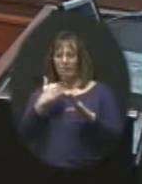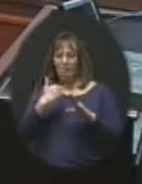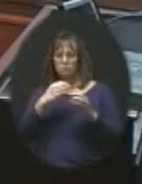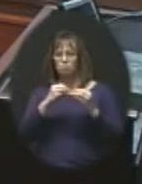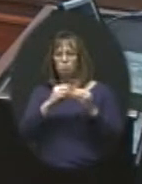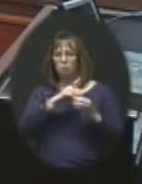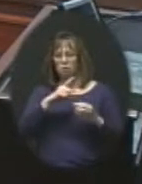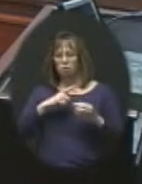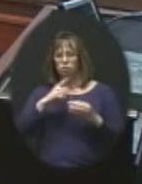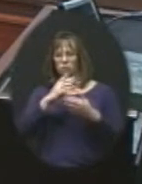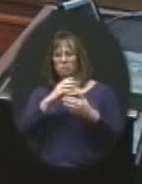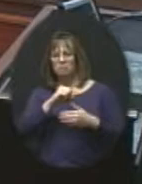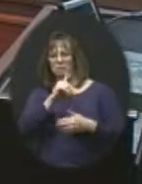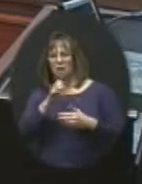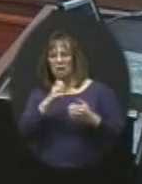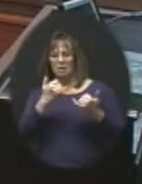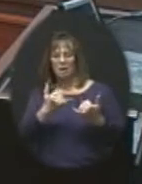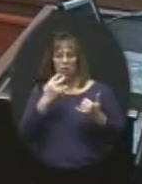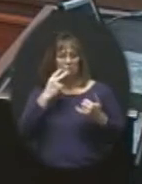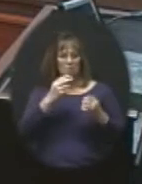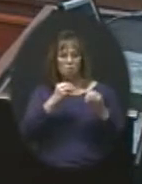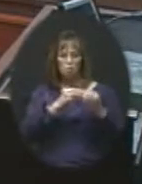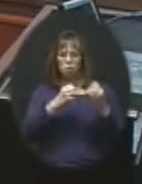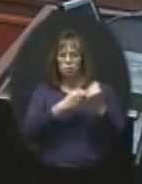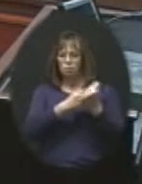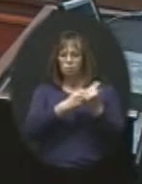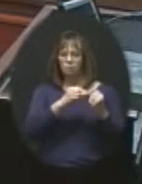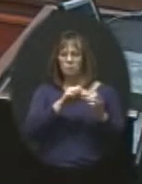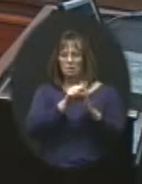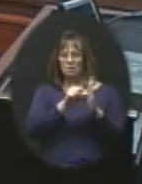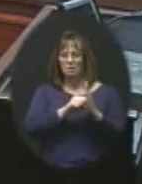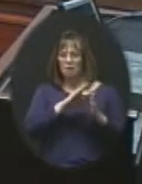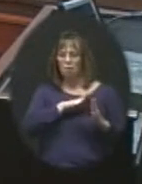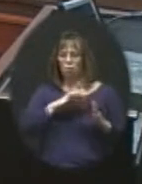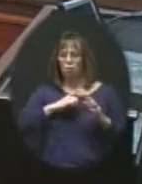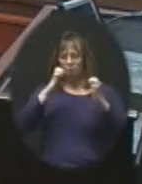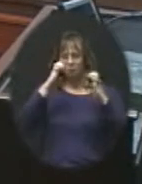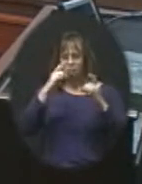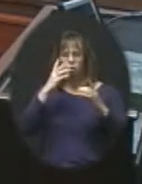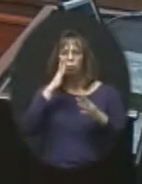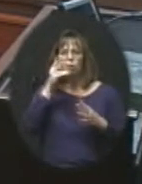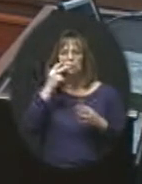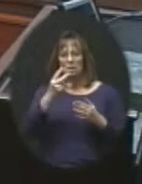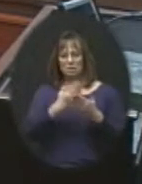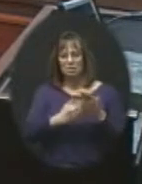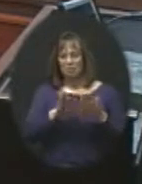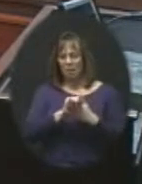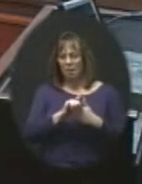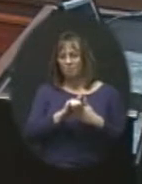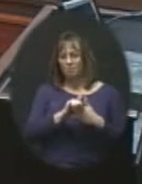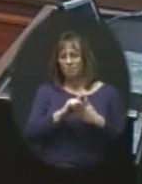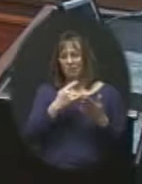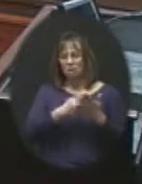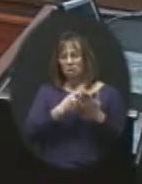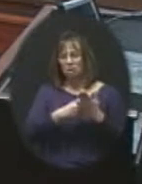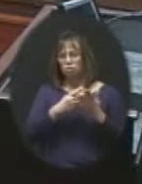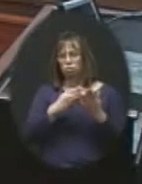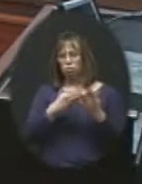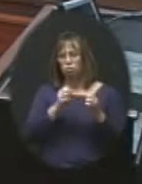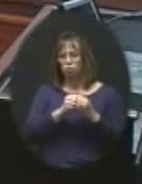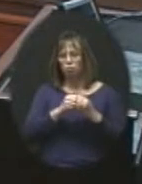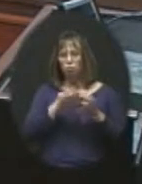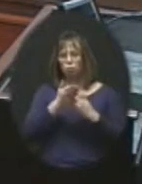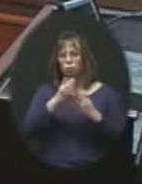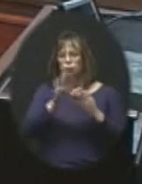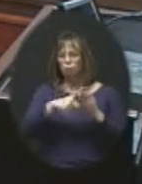legislative side of it, but now they're seeing more support from the State Board of Education. And you're to see some of that, some of that discussion throughout this entire